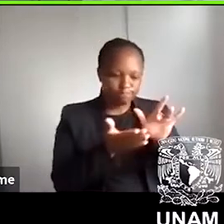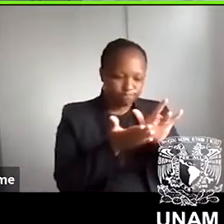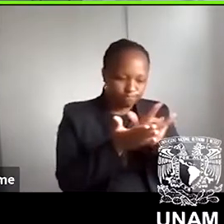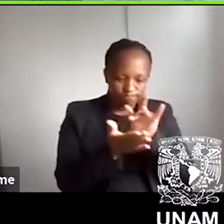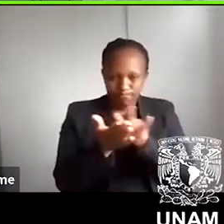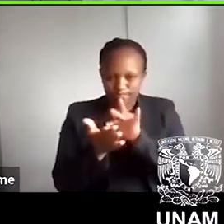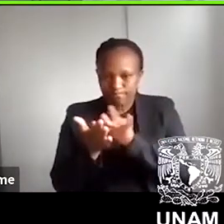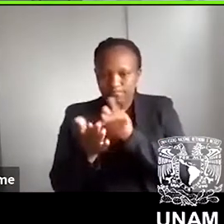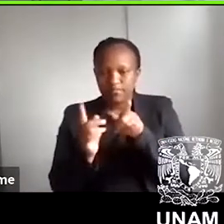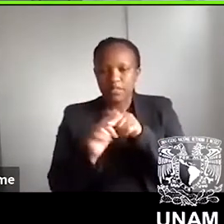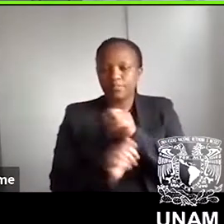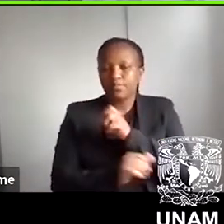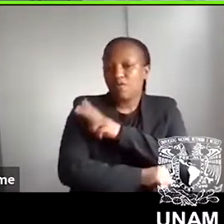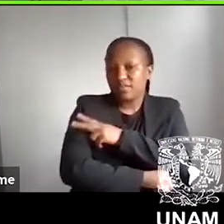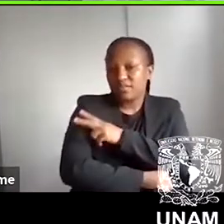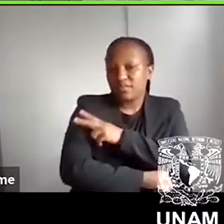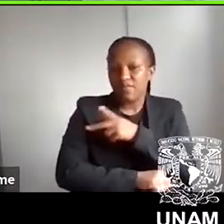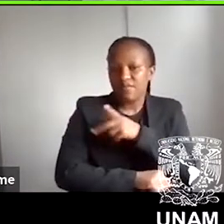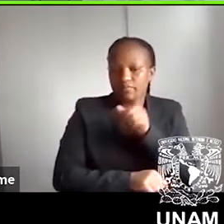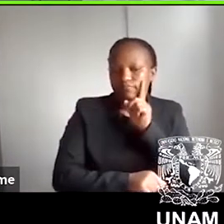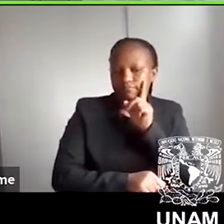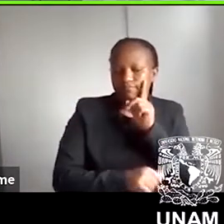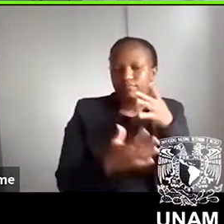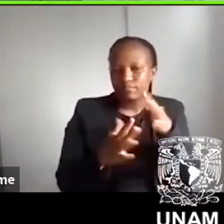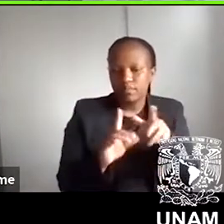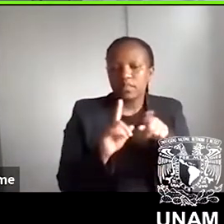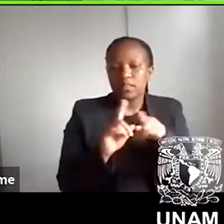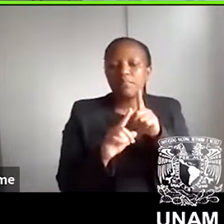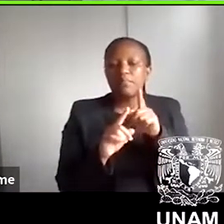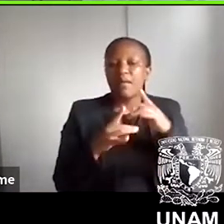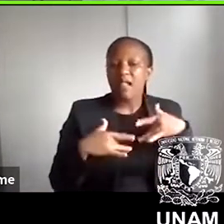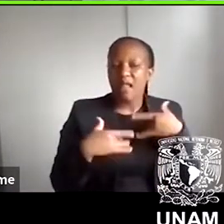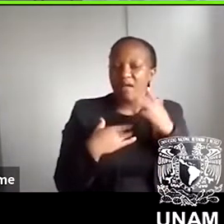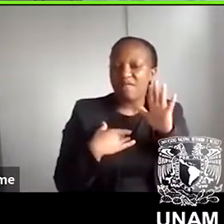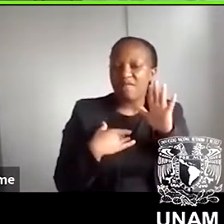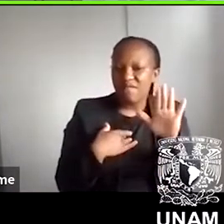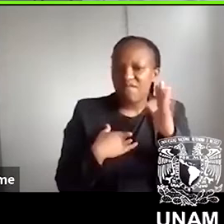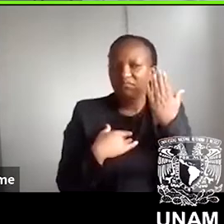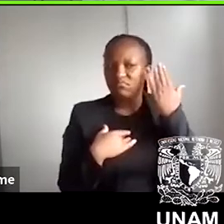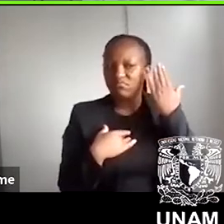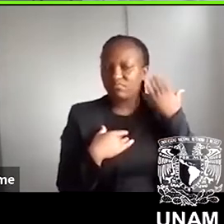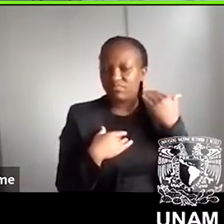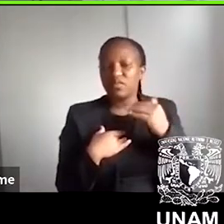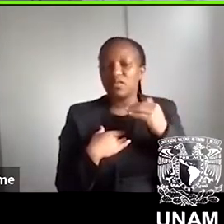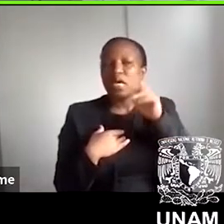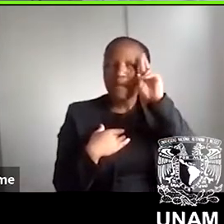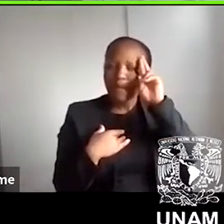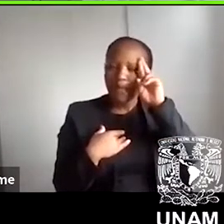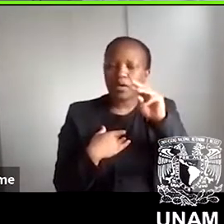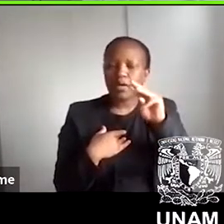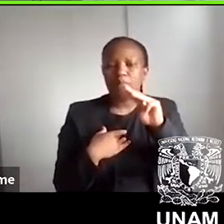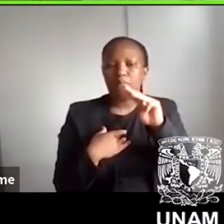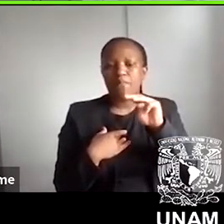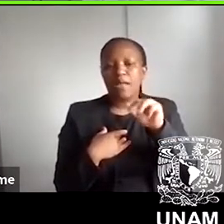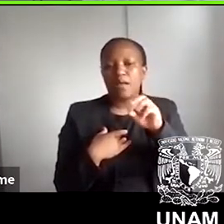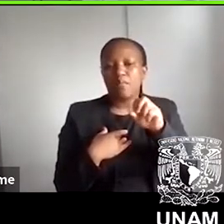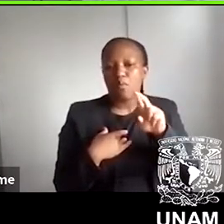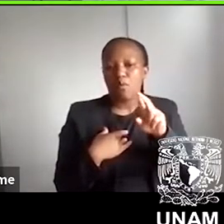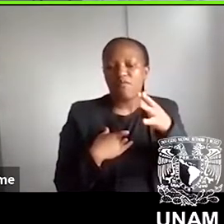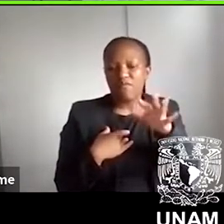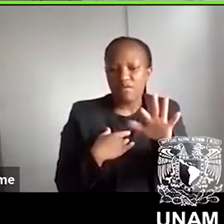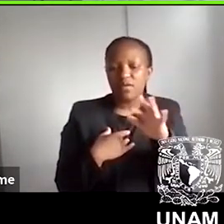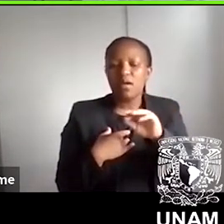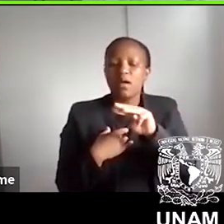and private archives, as well as biographies, memoirs, photographs, and maps. The onset of